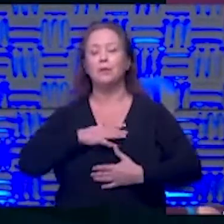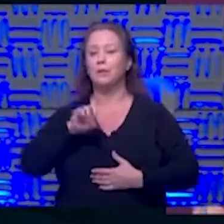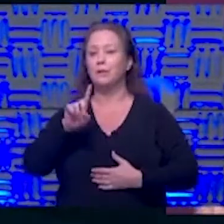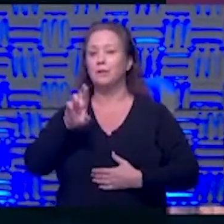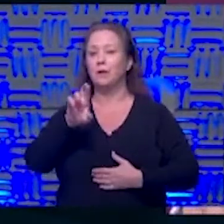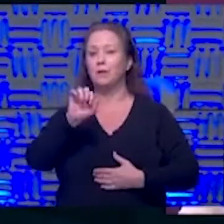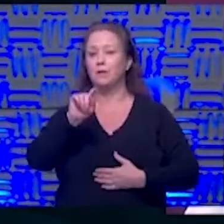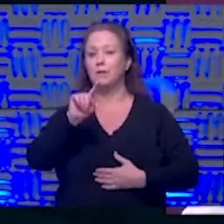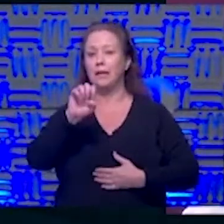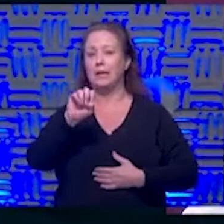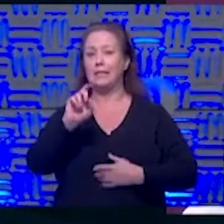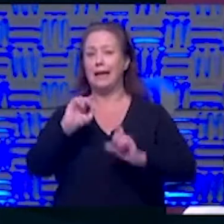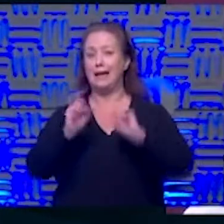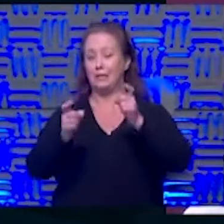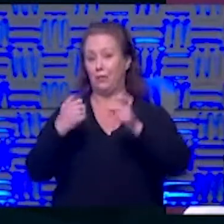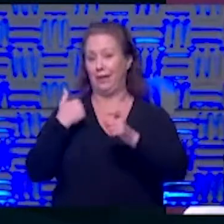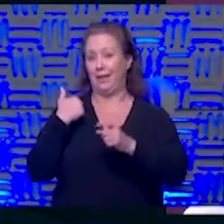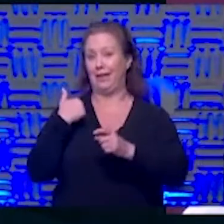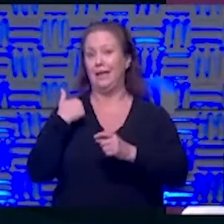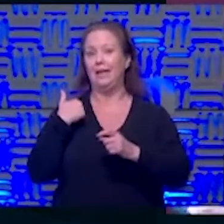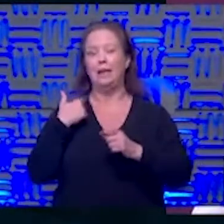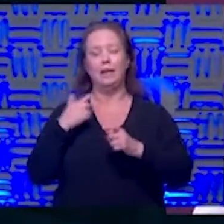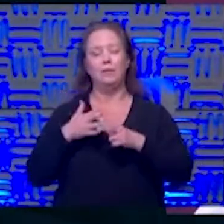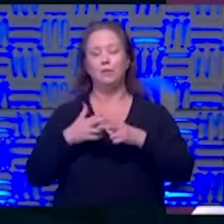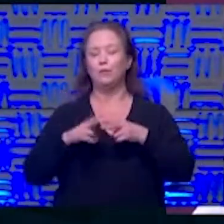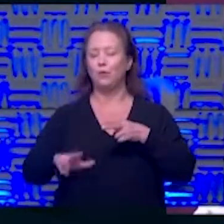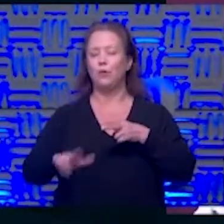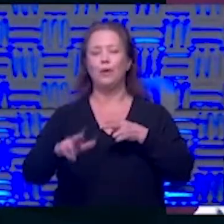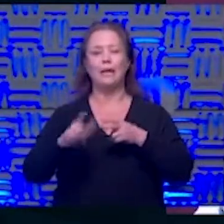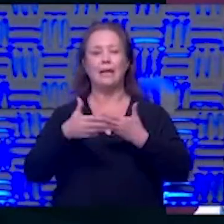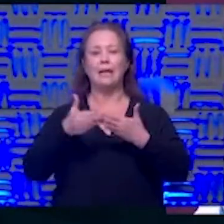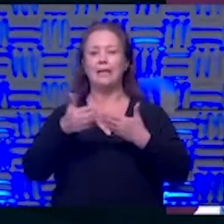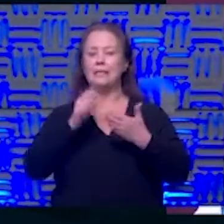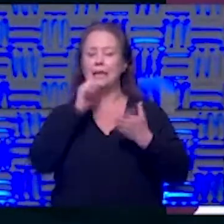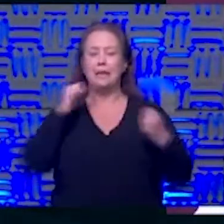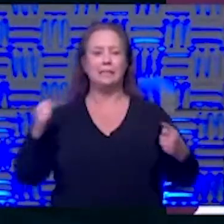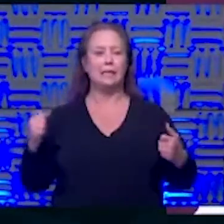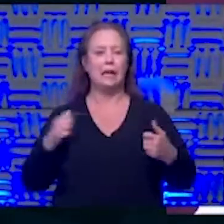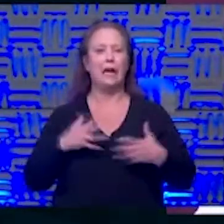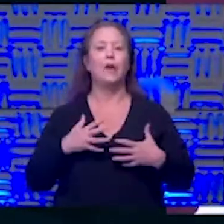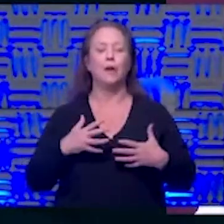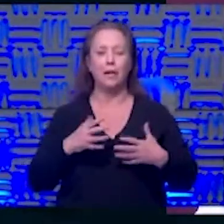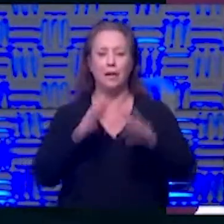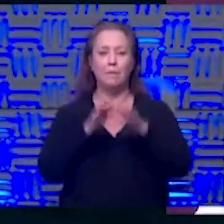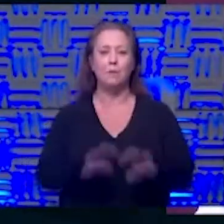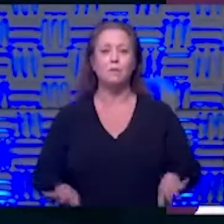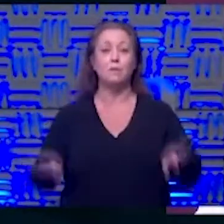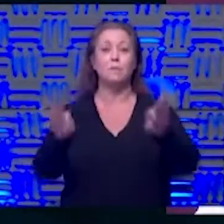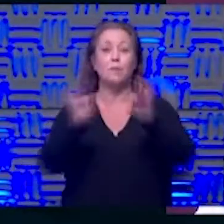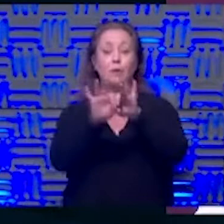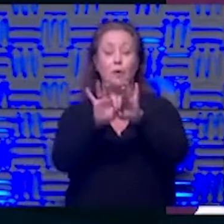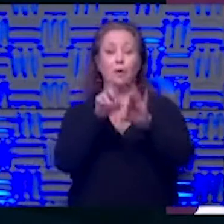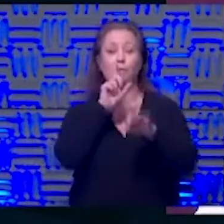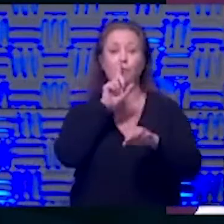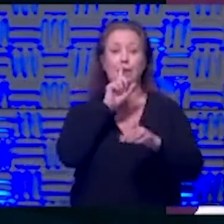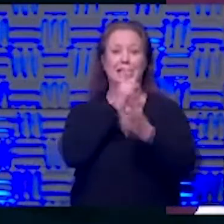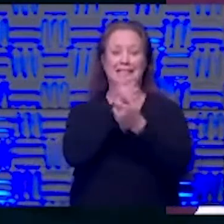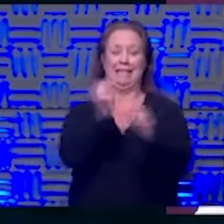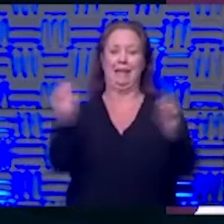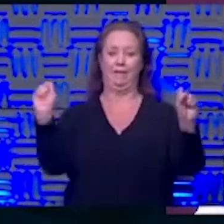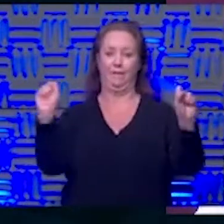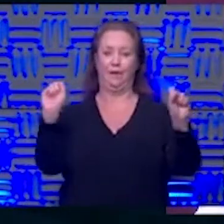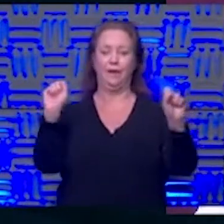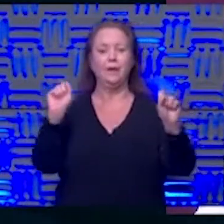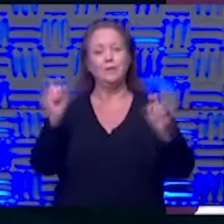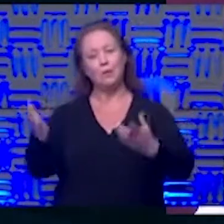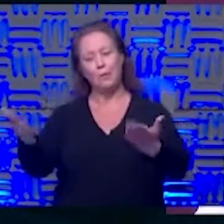donated a couple days ago like i said and it was really quick it was really easy it was not scary and most importantly it was really really safe so